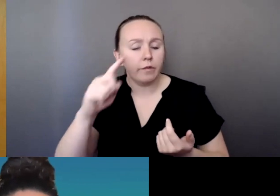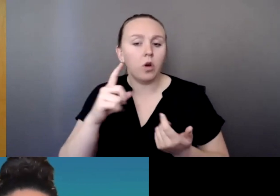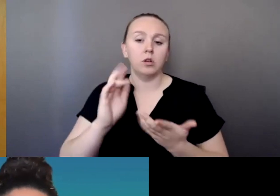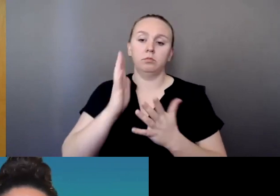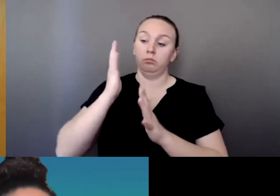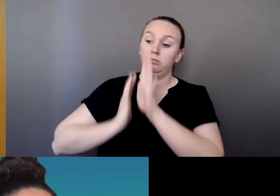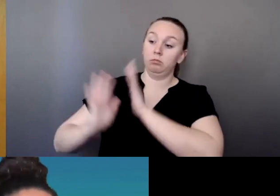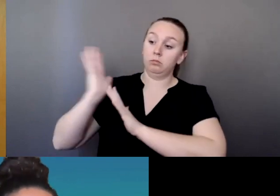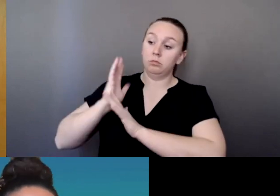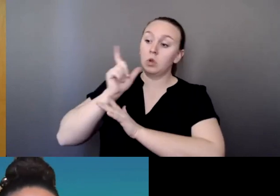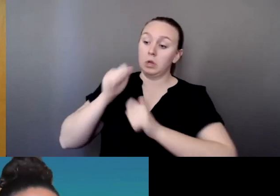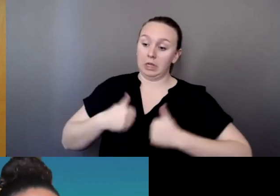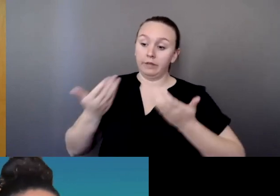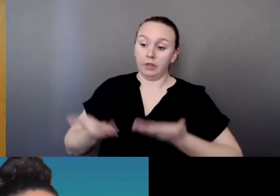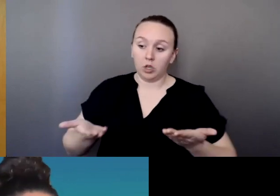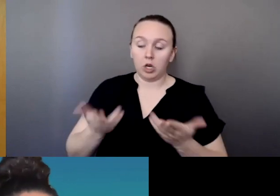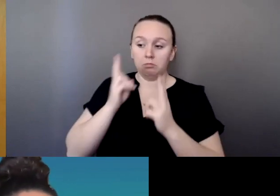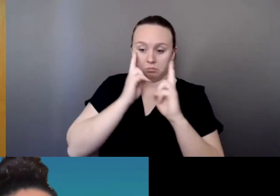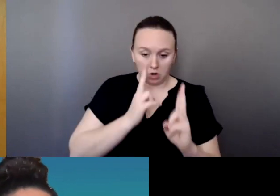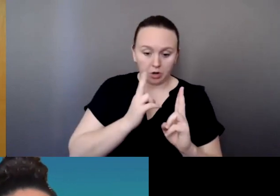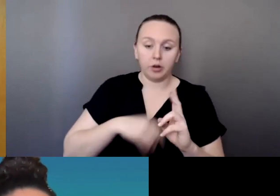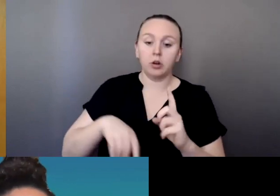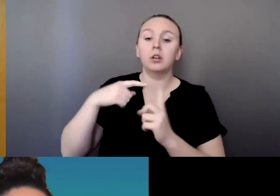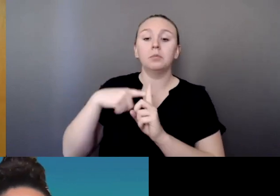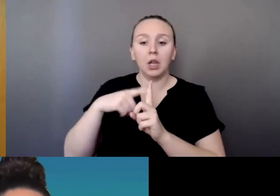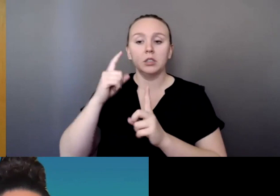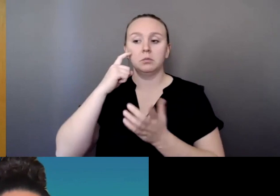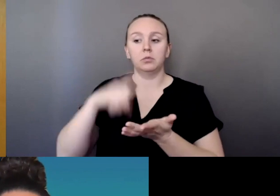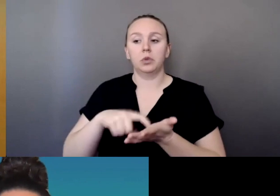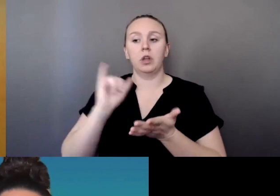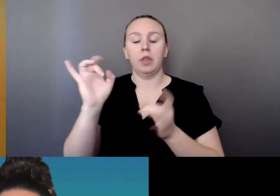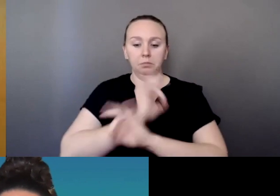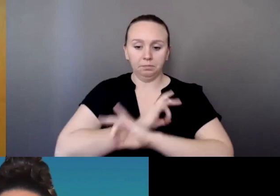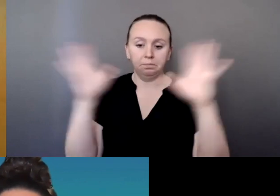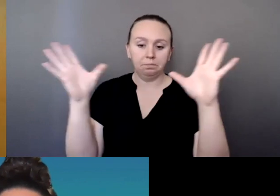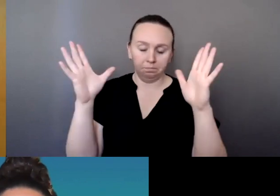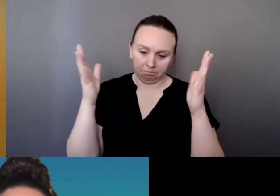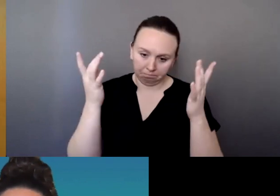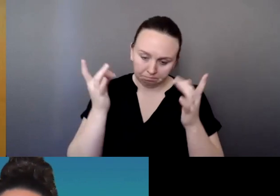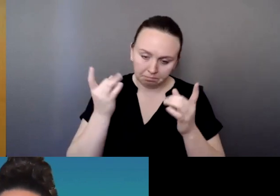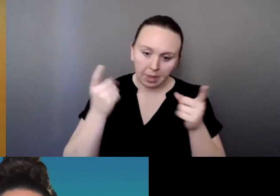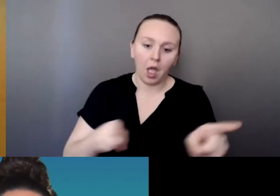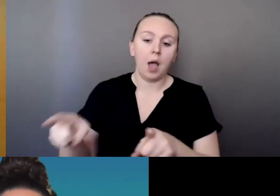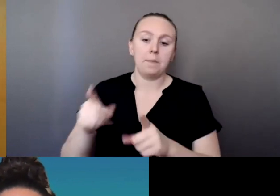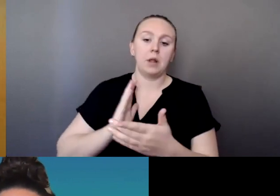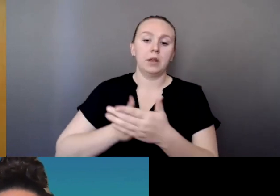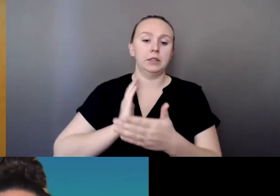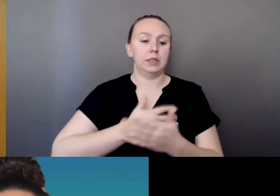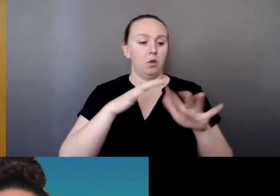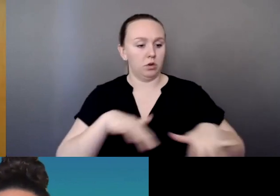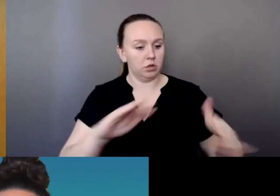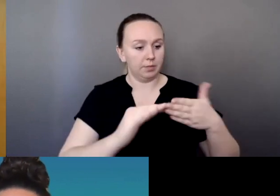recognition of the atrocities that have taken place against our communities, but also a way to uplift and center the voices of